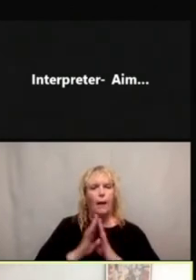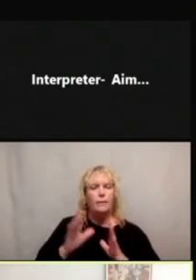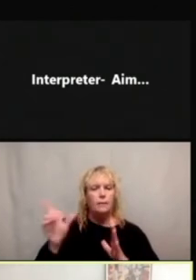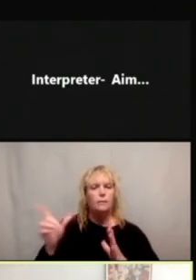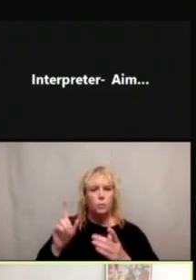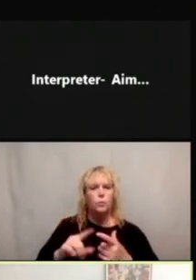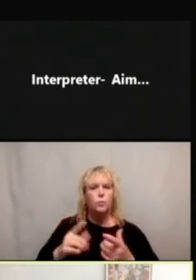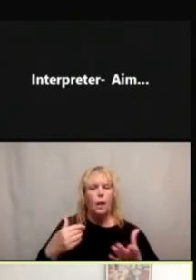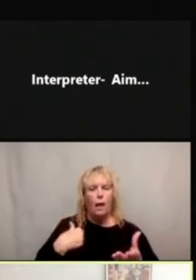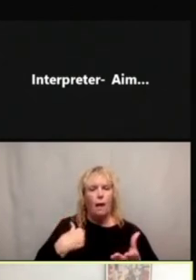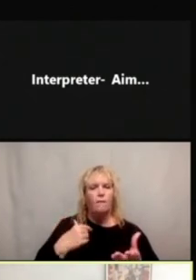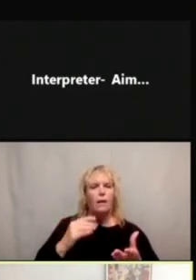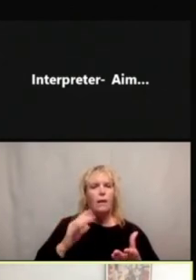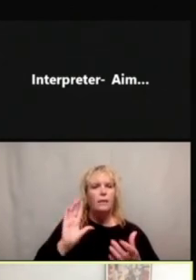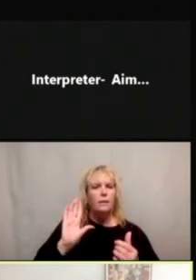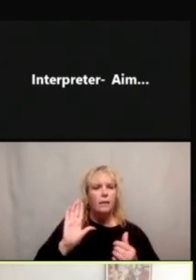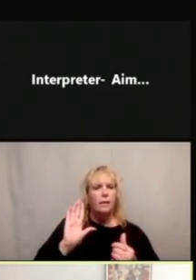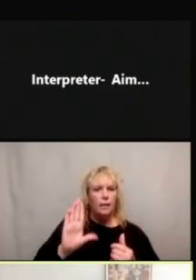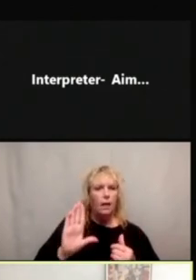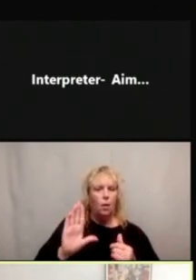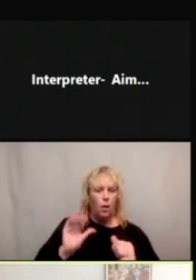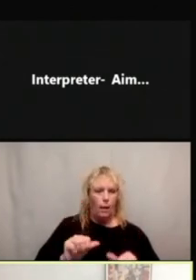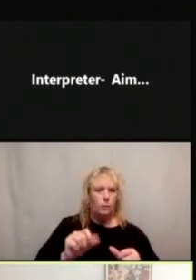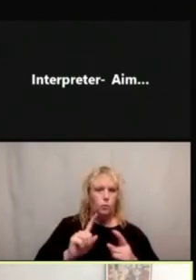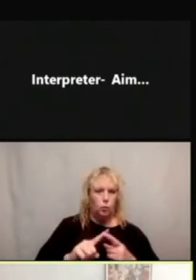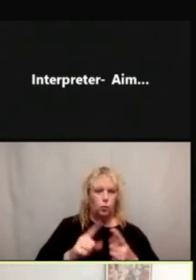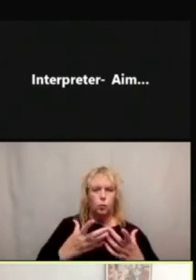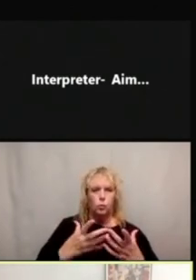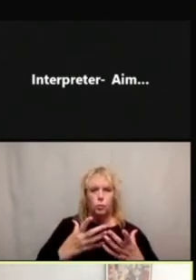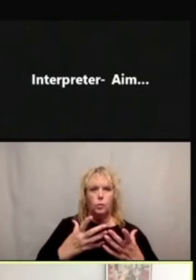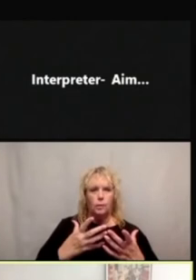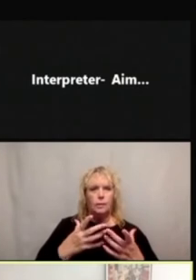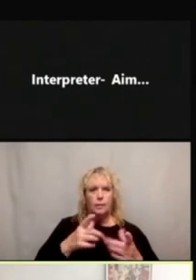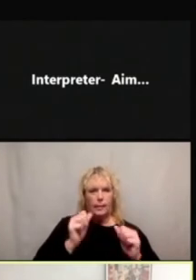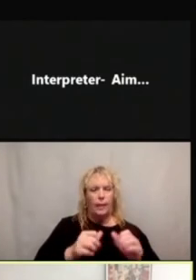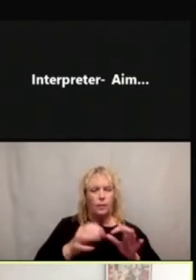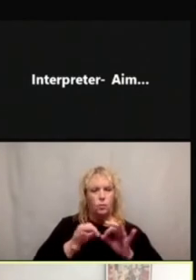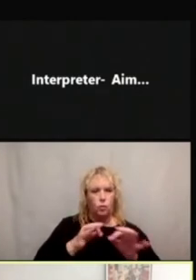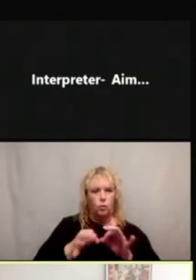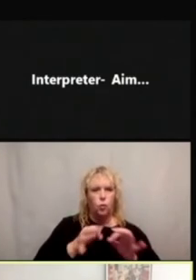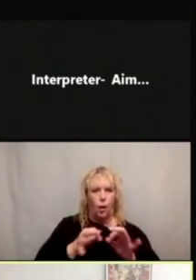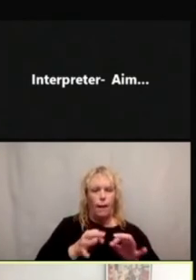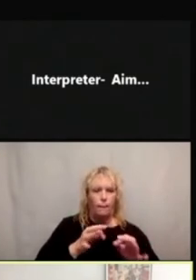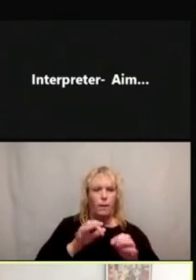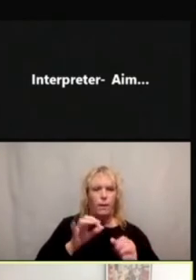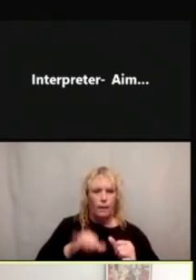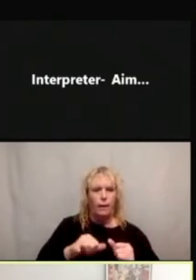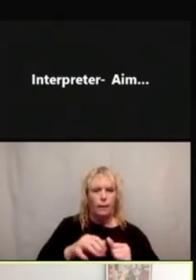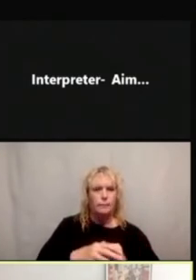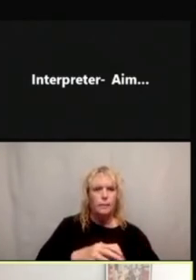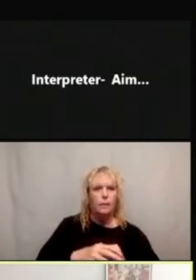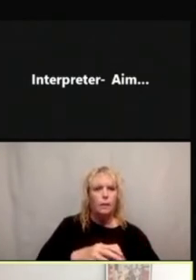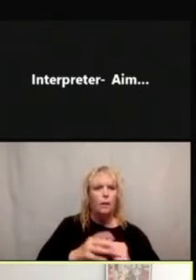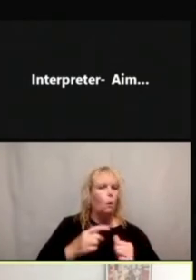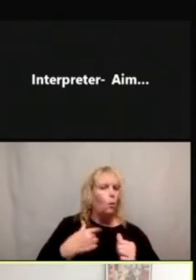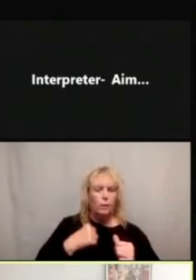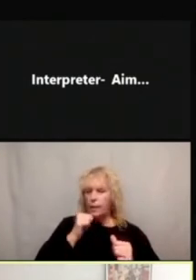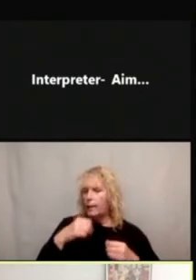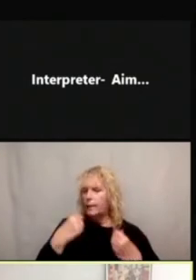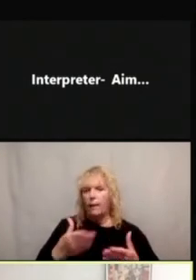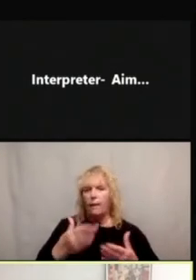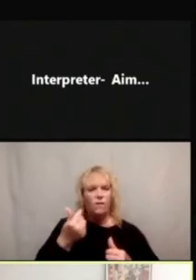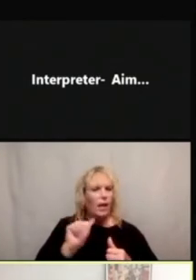direction to describe these pictograms in your own words. So we didn't really give people any context that